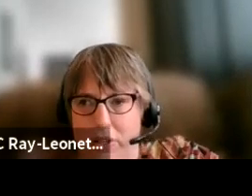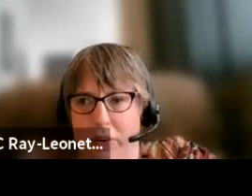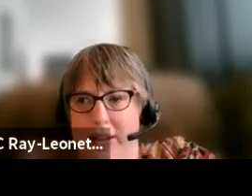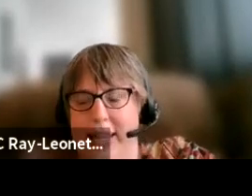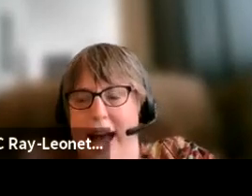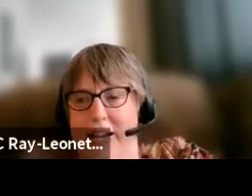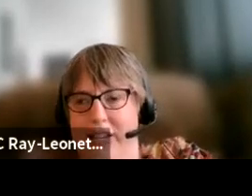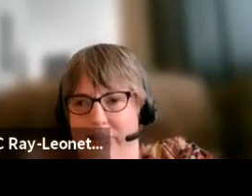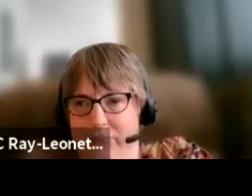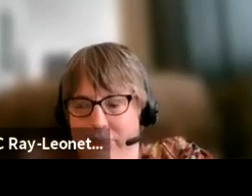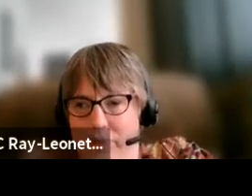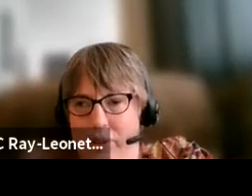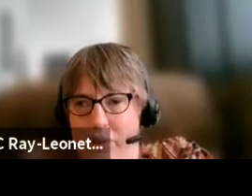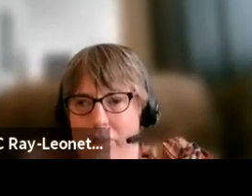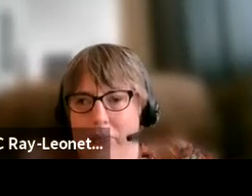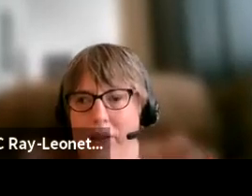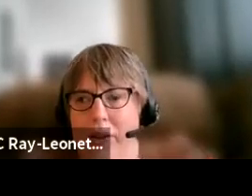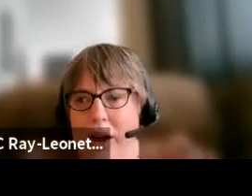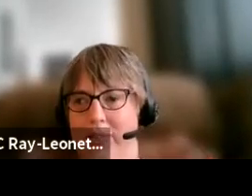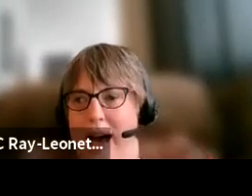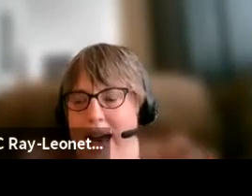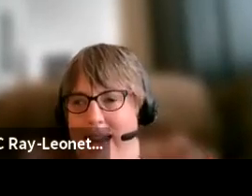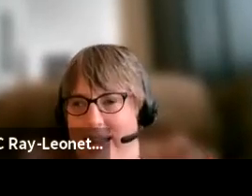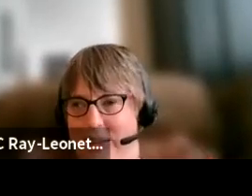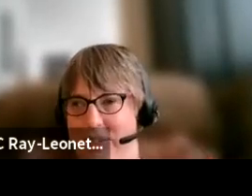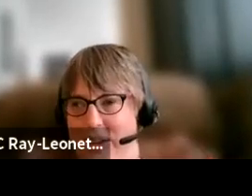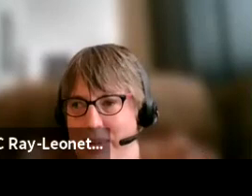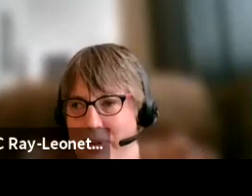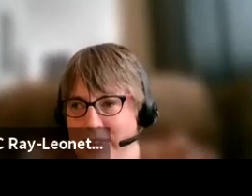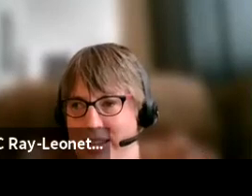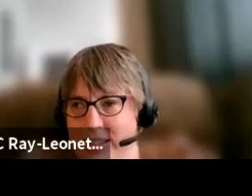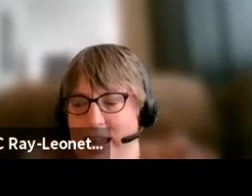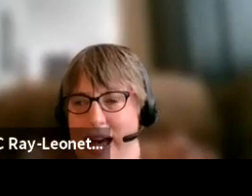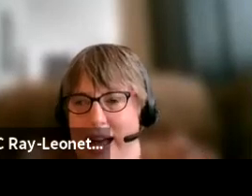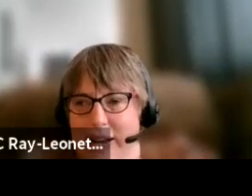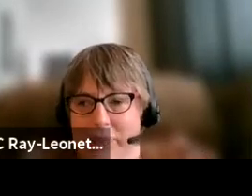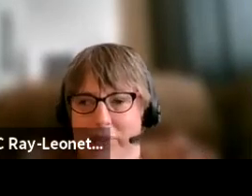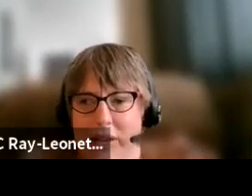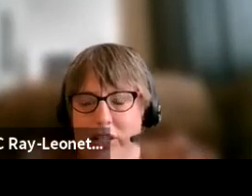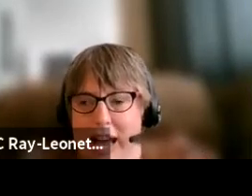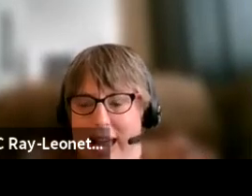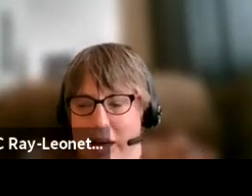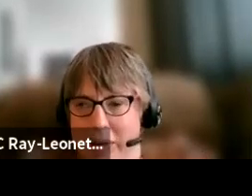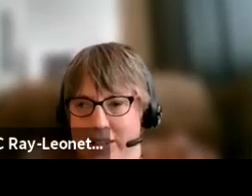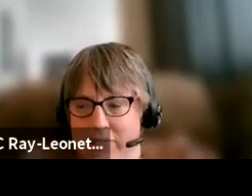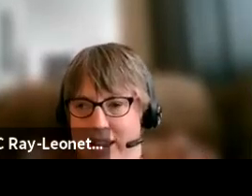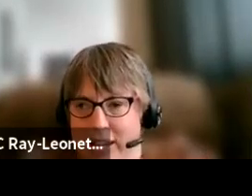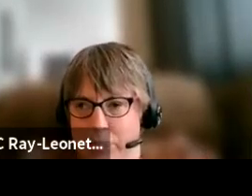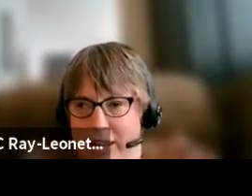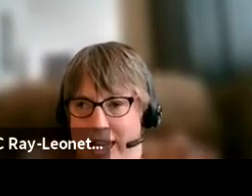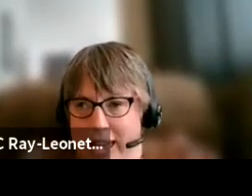So what's the action? Go to the hot link that was on the previous slide, check out